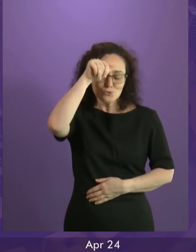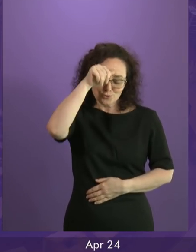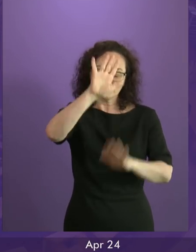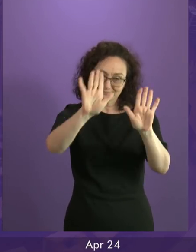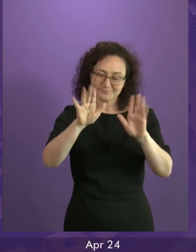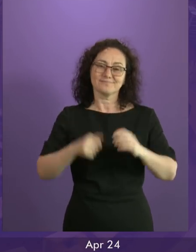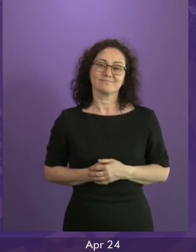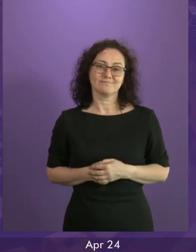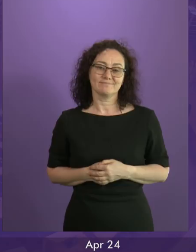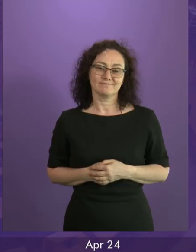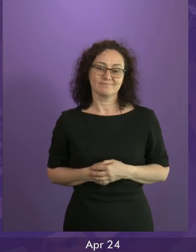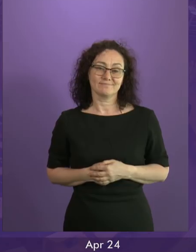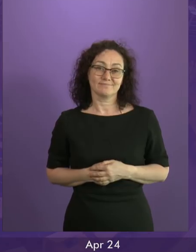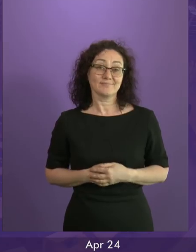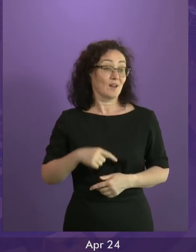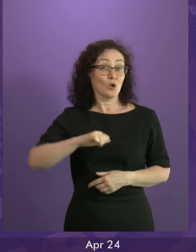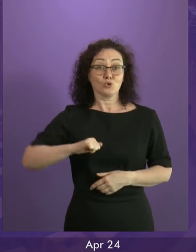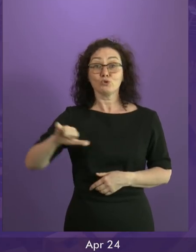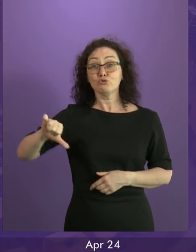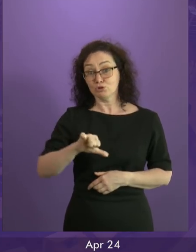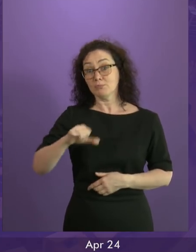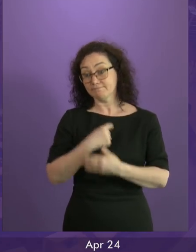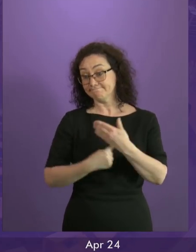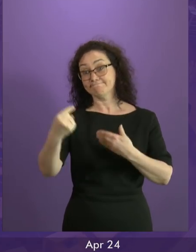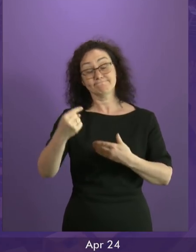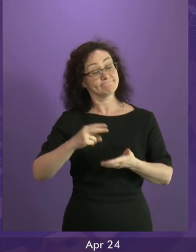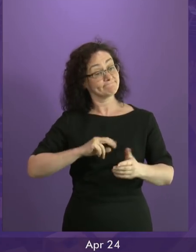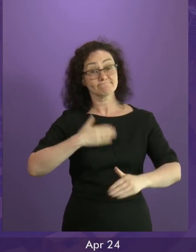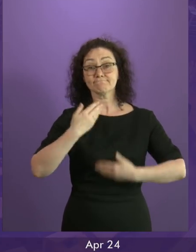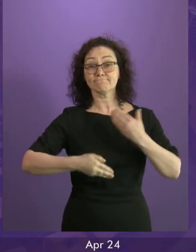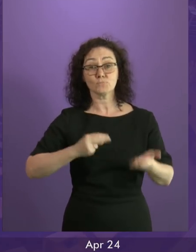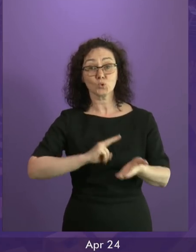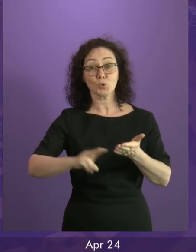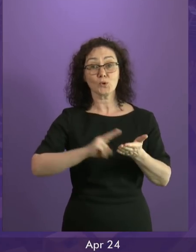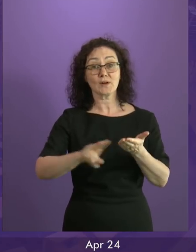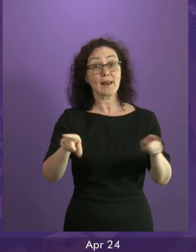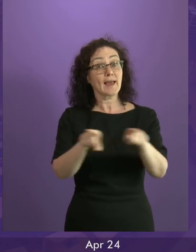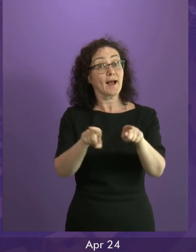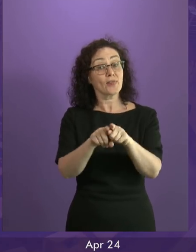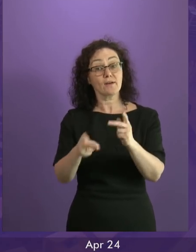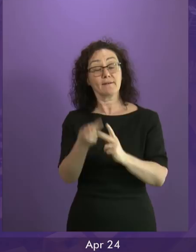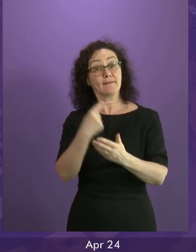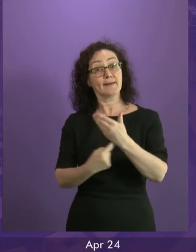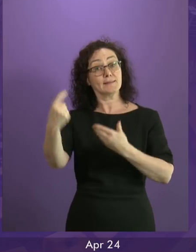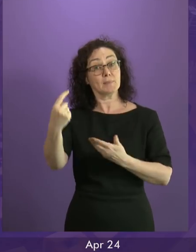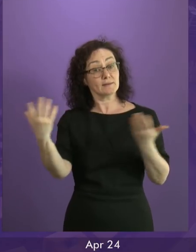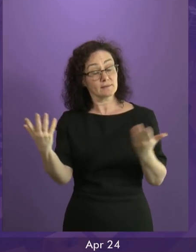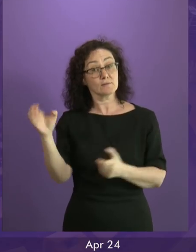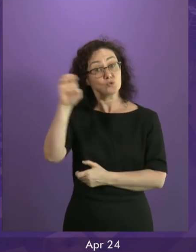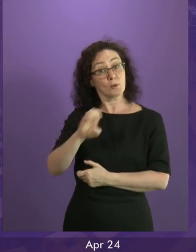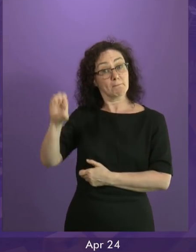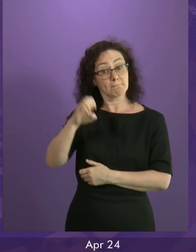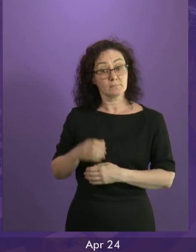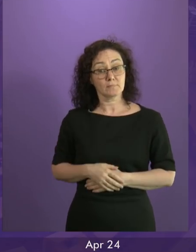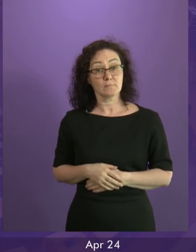is that we should become a normal independent country, like the other independent countries of the European Union, and come together to work with them on the basis